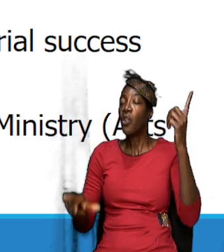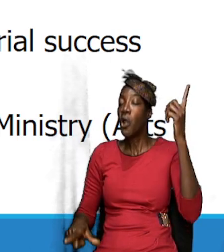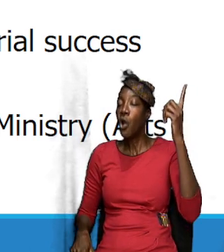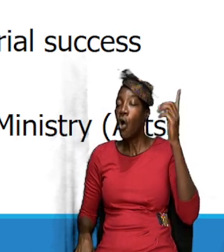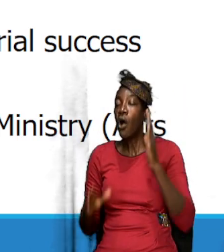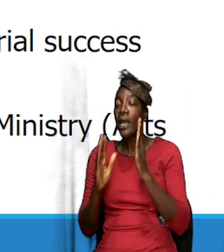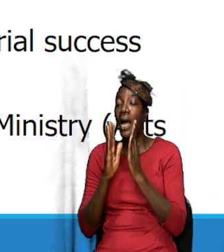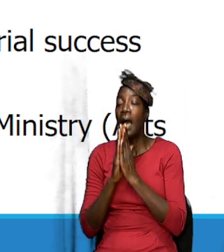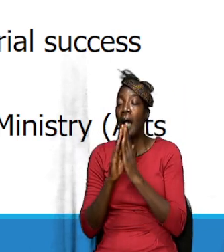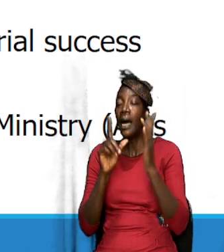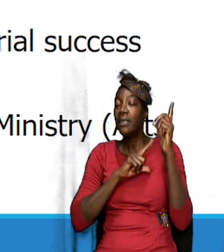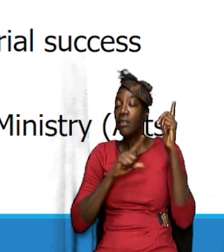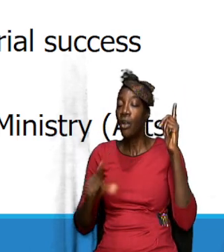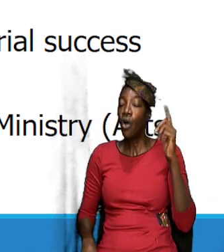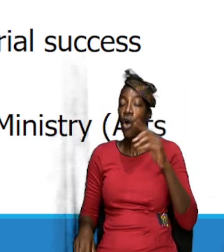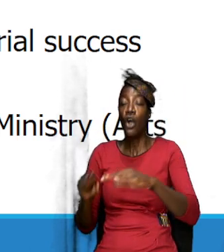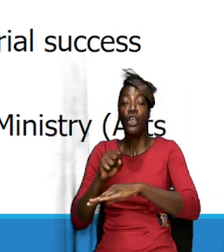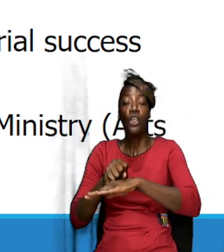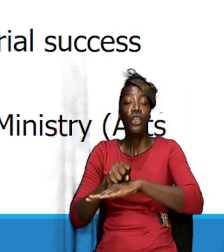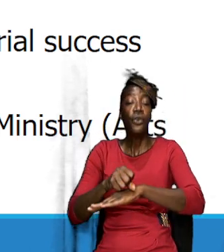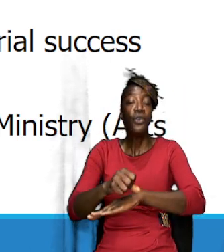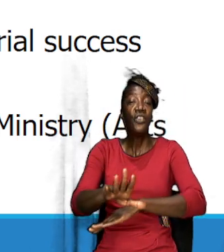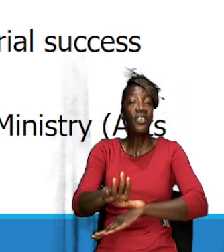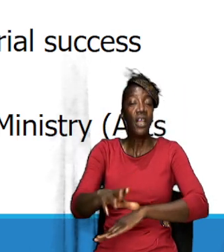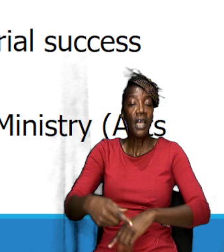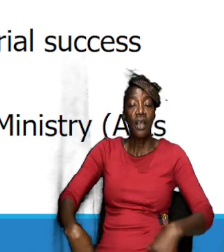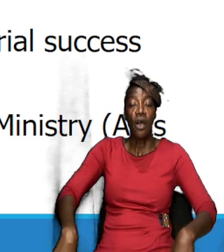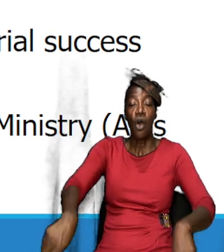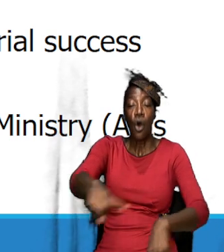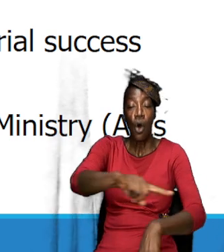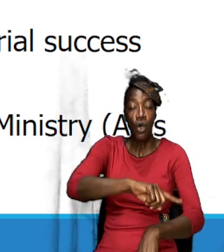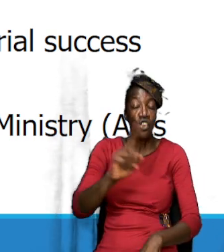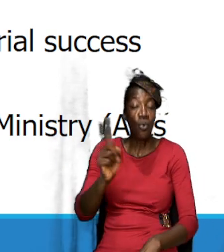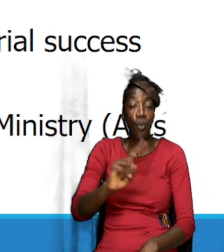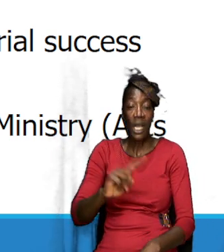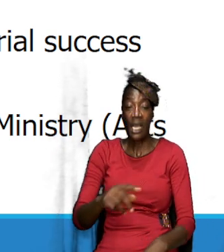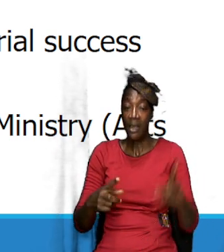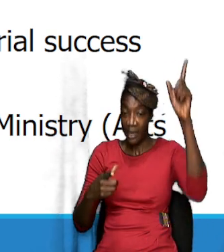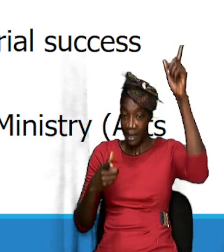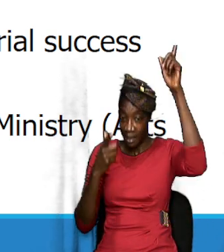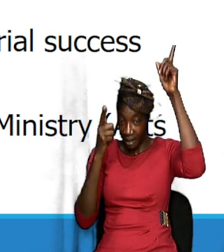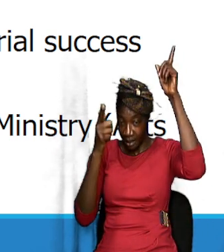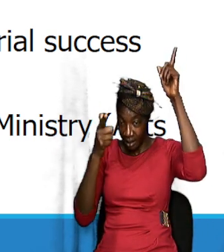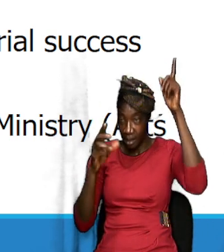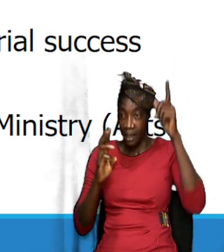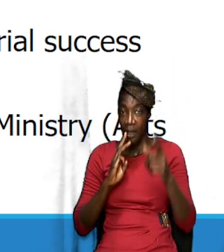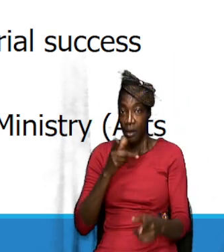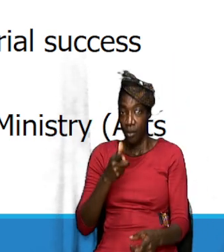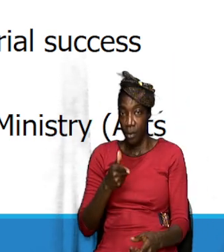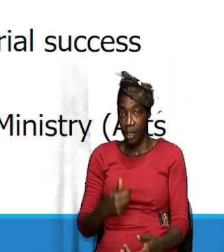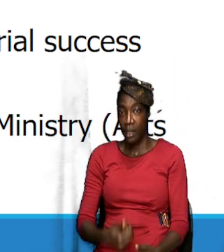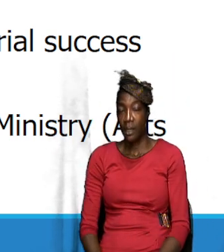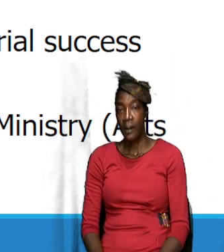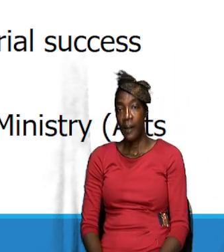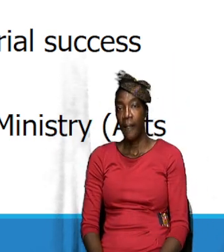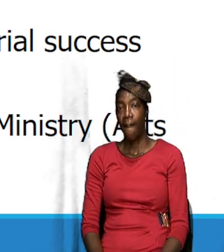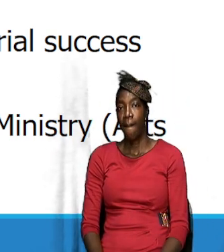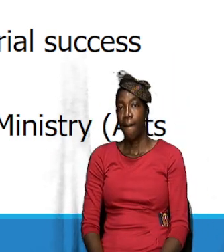ask the Lord to send us, you know, where he will. Next. Next. Next.